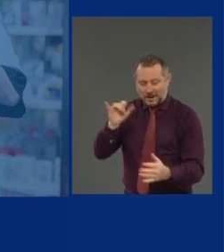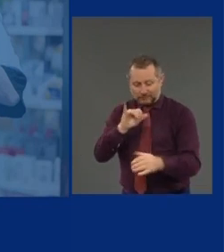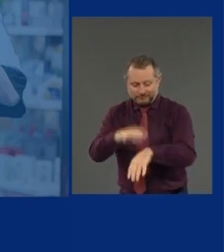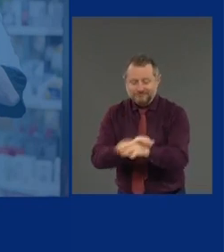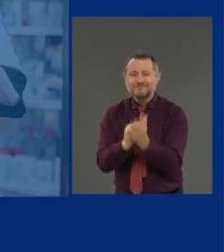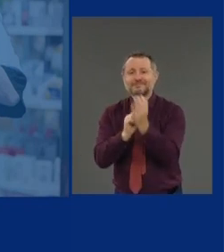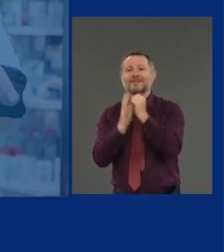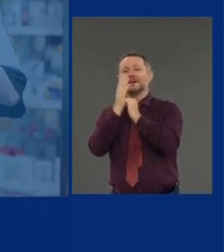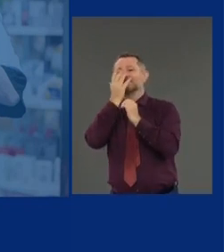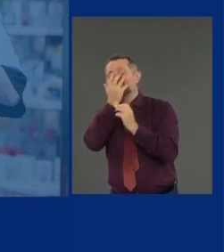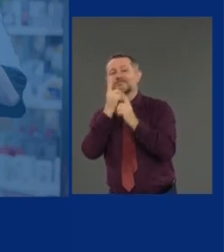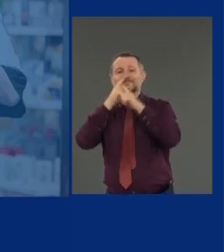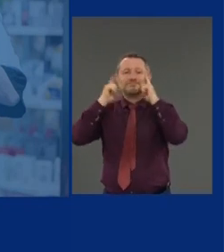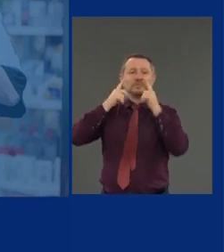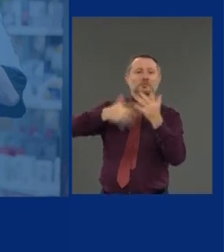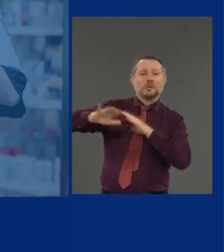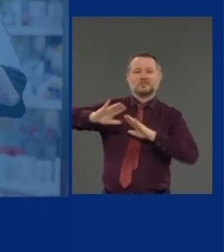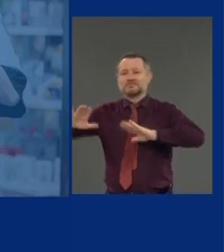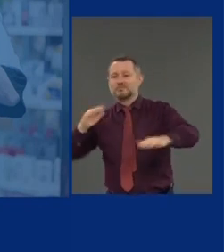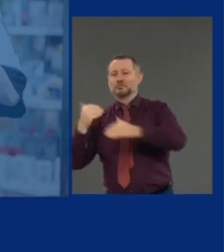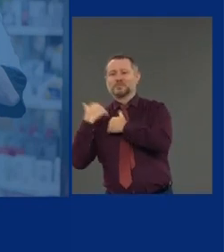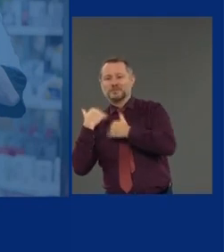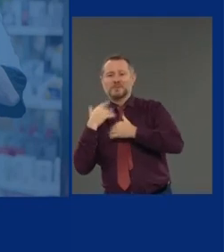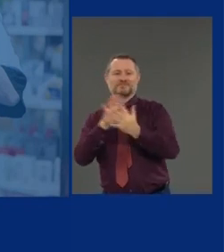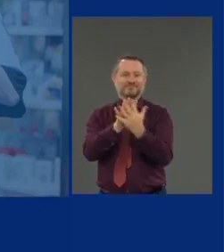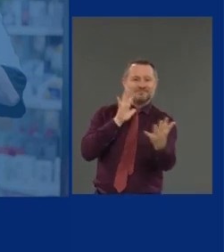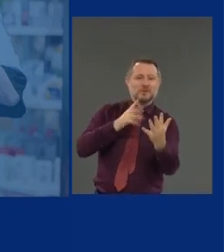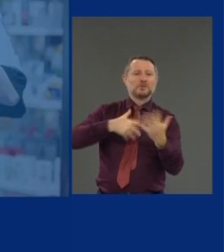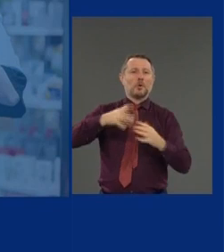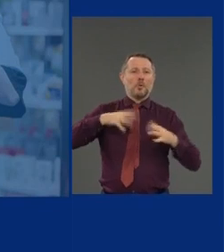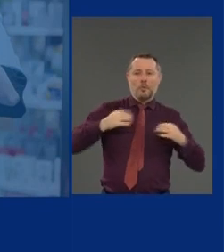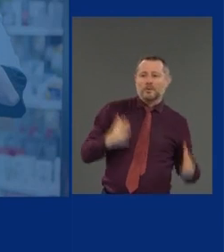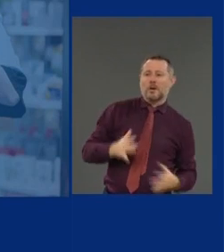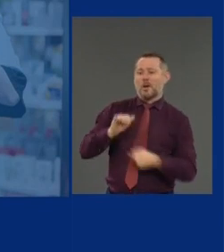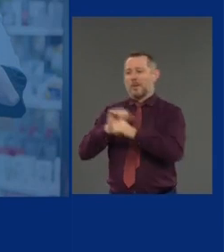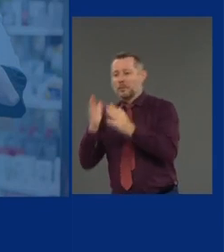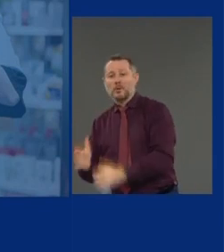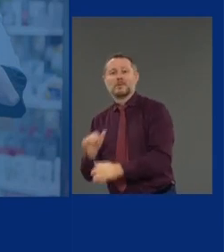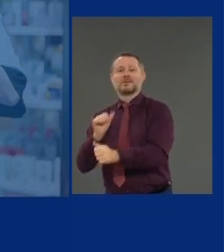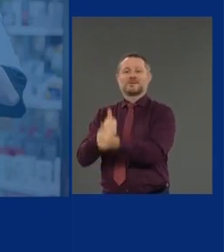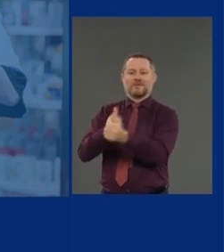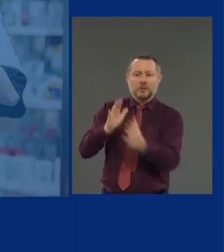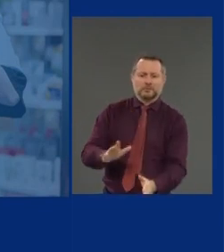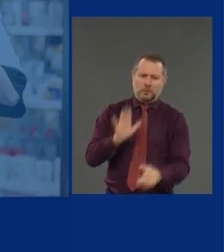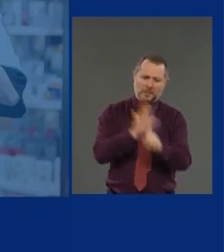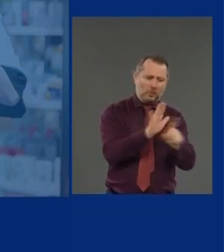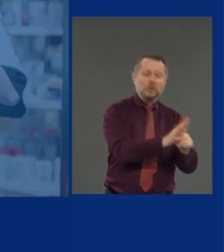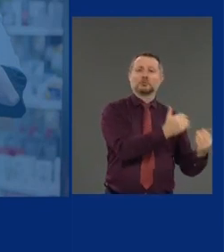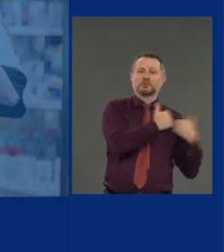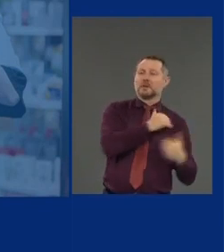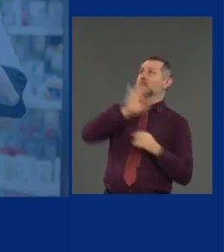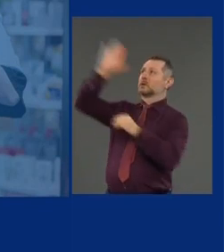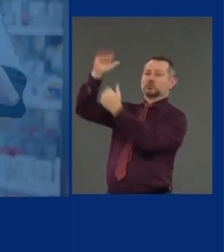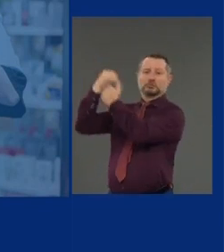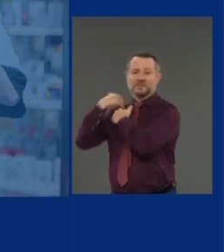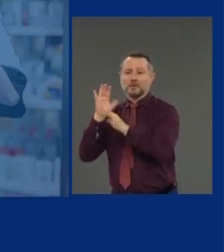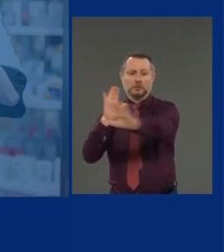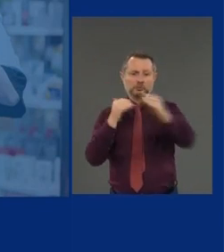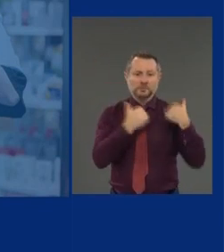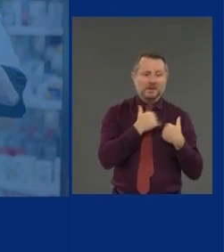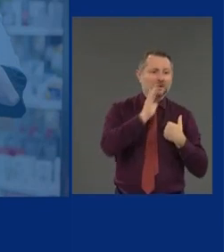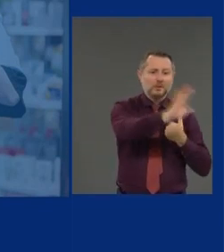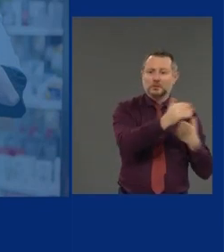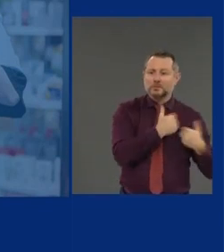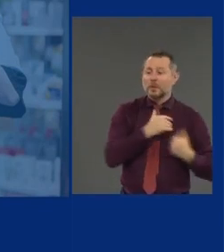responsibility. Employees themselves have responsibility. responsibility. Employees Each one of us as an individual has responsibility. And the local